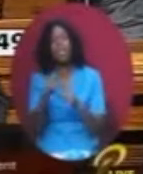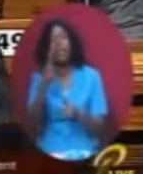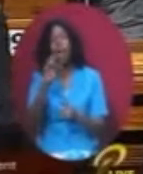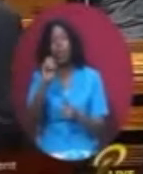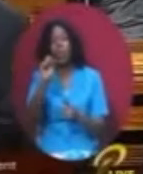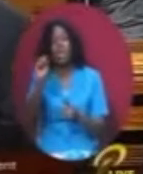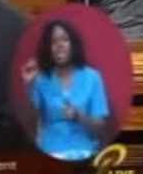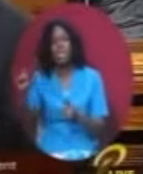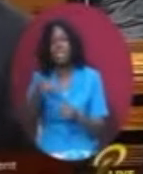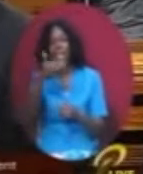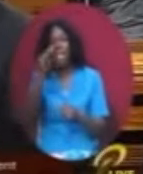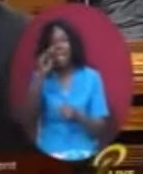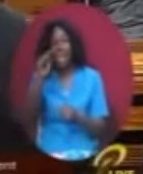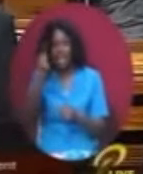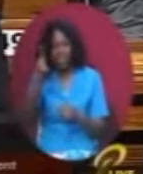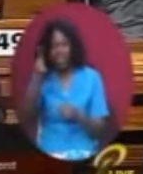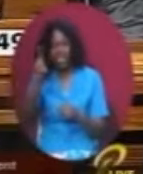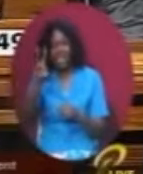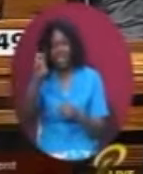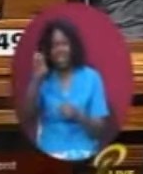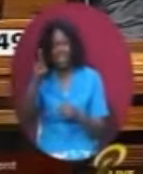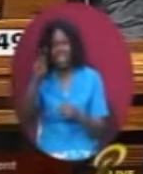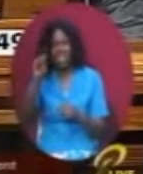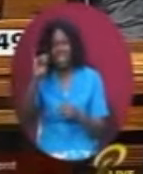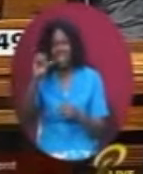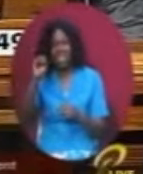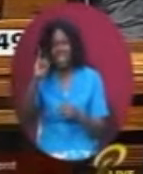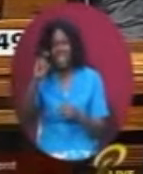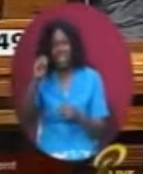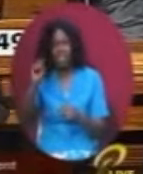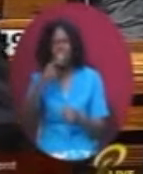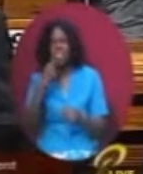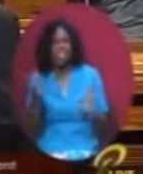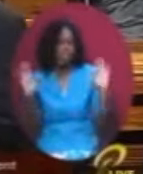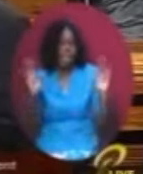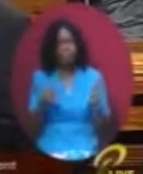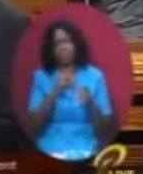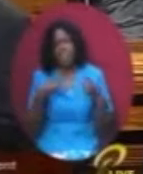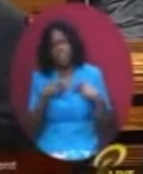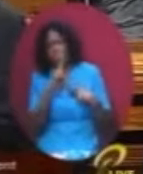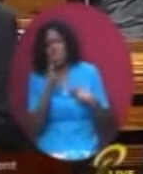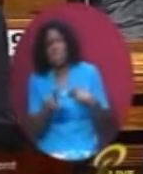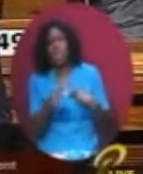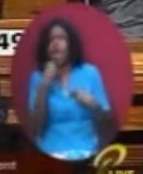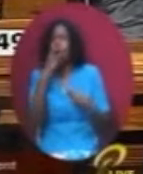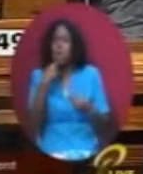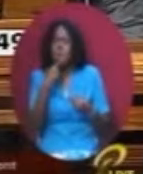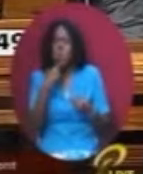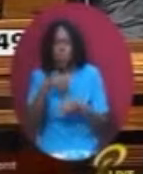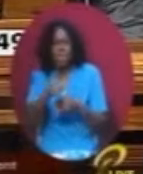who forwarded the letter to the bank, and who signed it, who gave the instructions to the bank to pay that money,